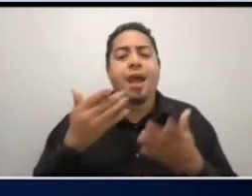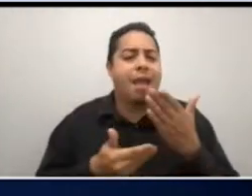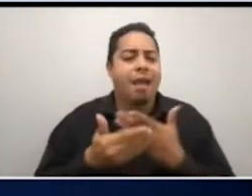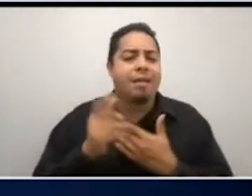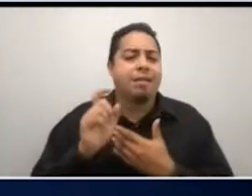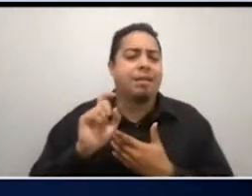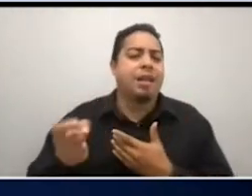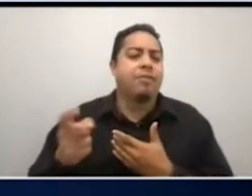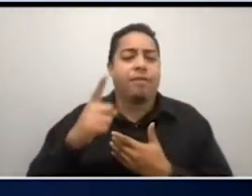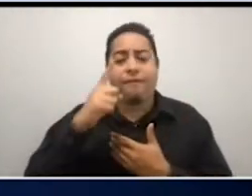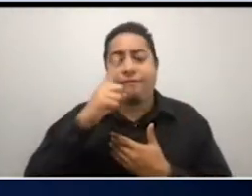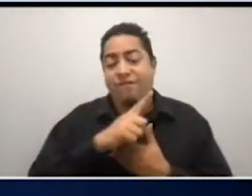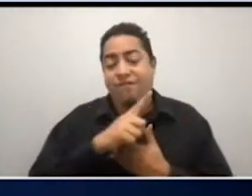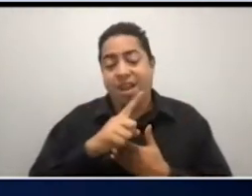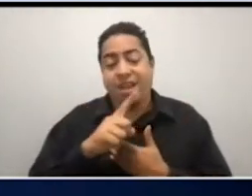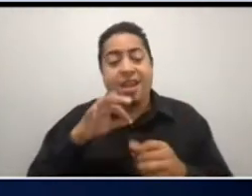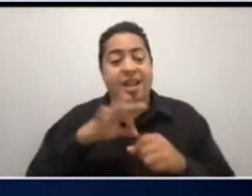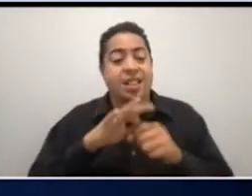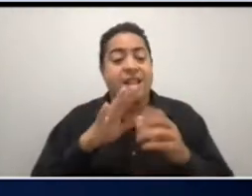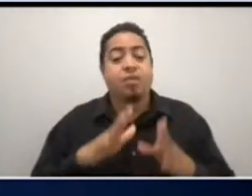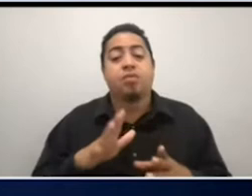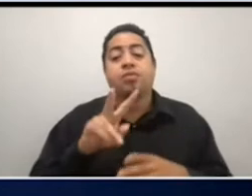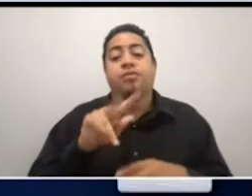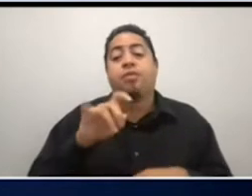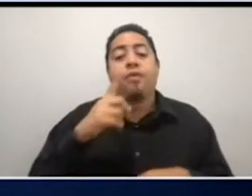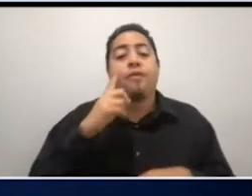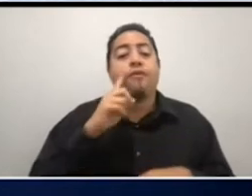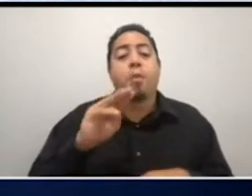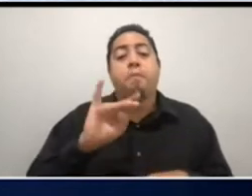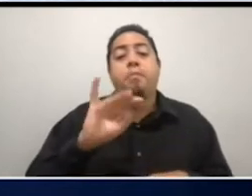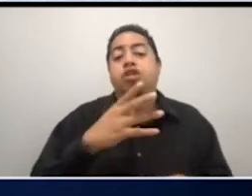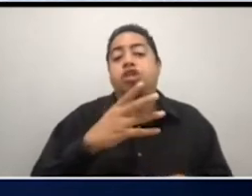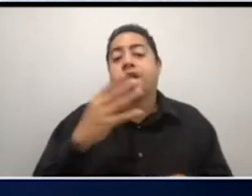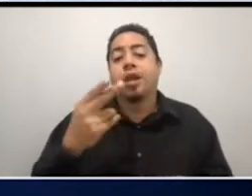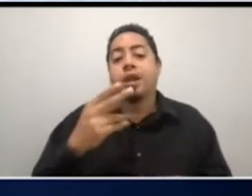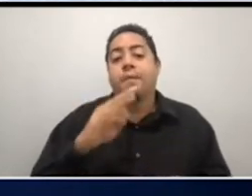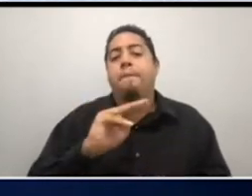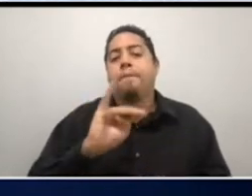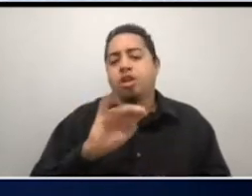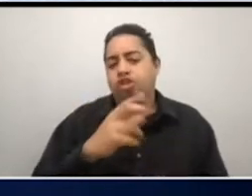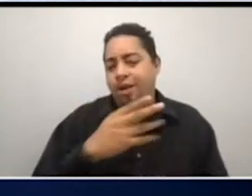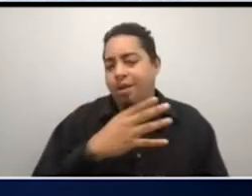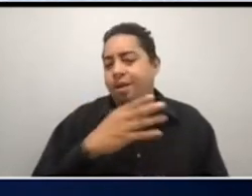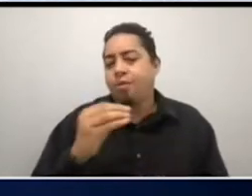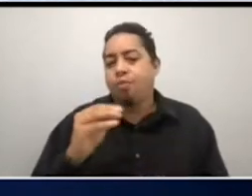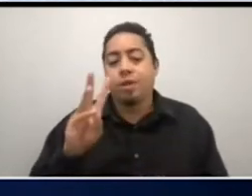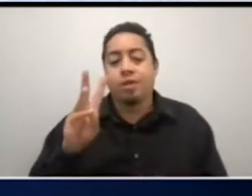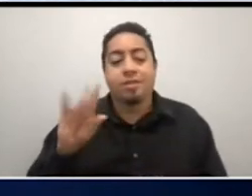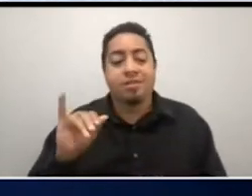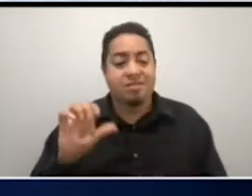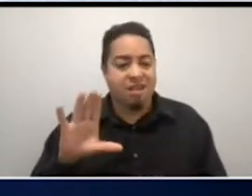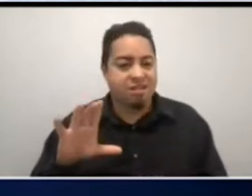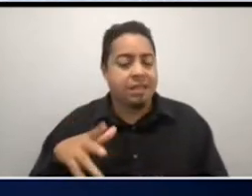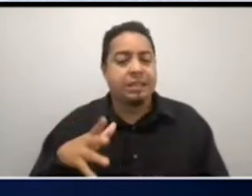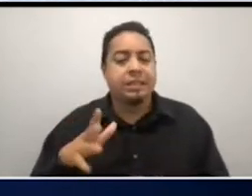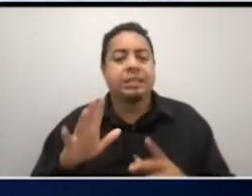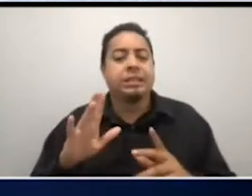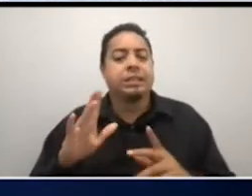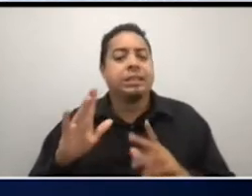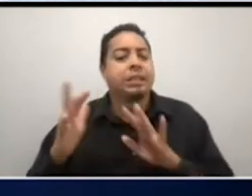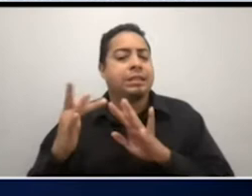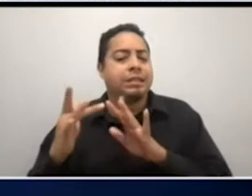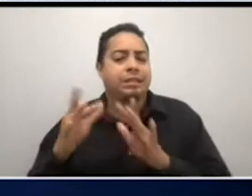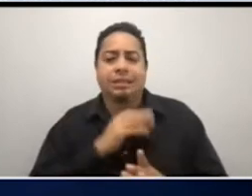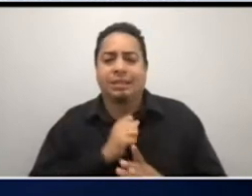electors votes from Michigan and Wisconsin. The Vice President's aide unambiguously instructed them not to deliver the fake votes to the Vice President.